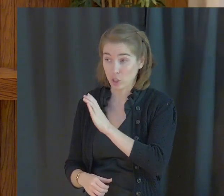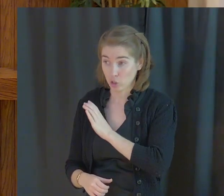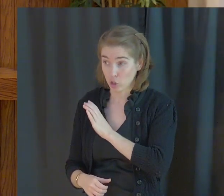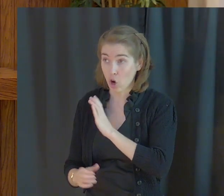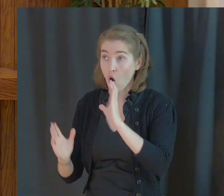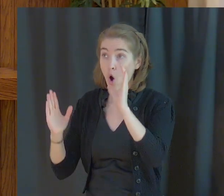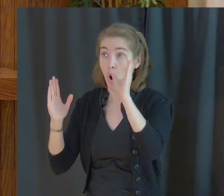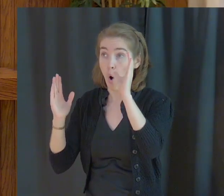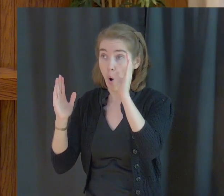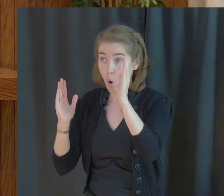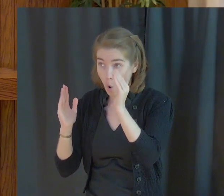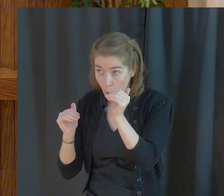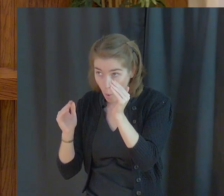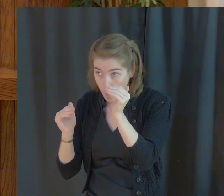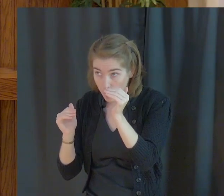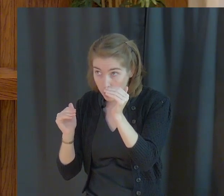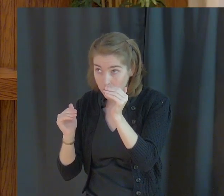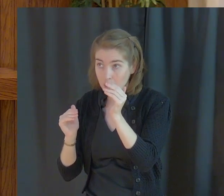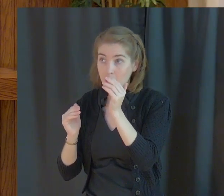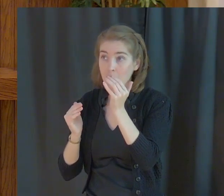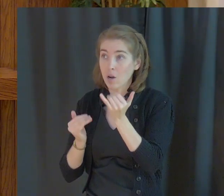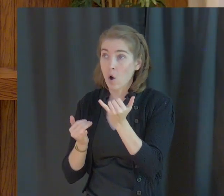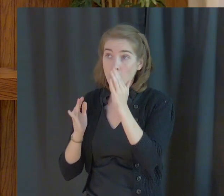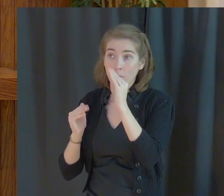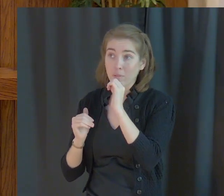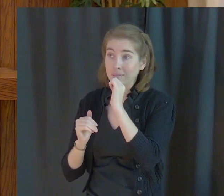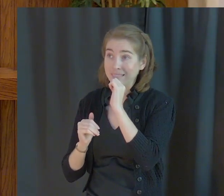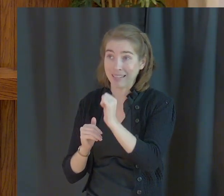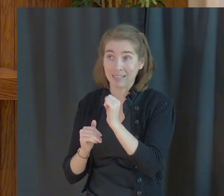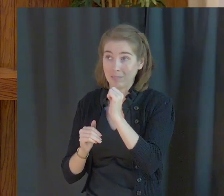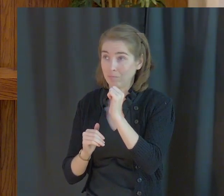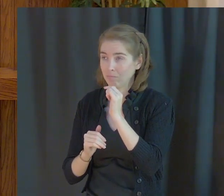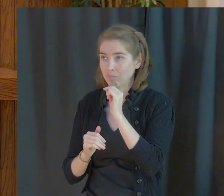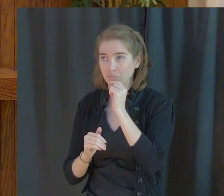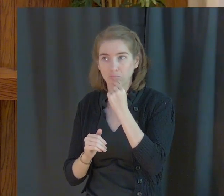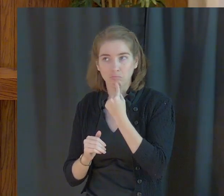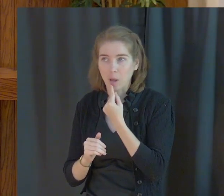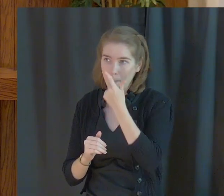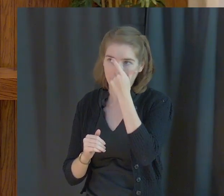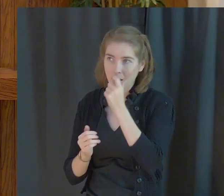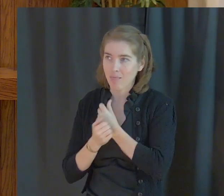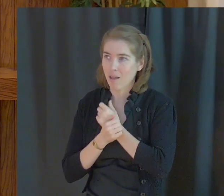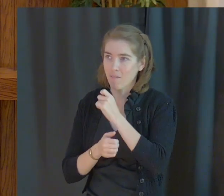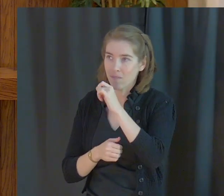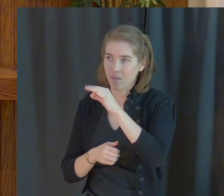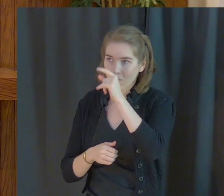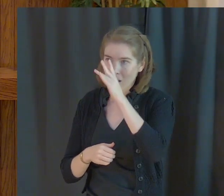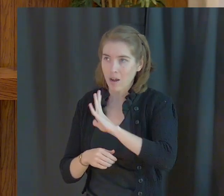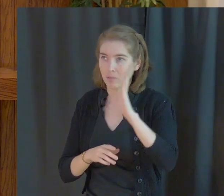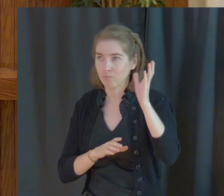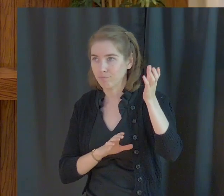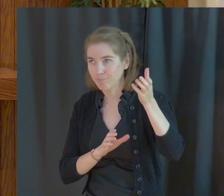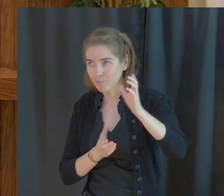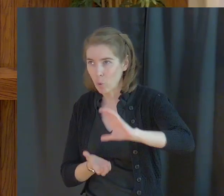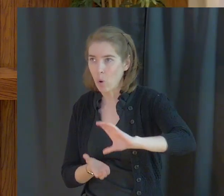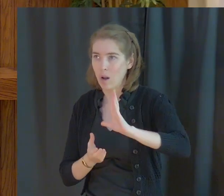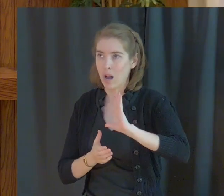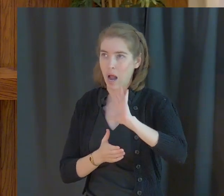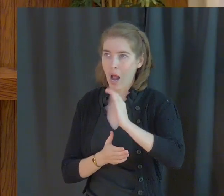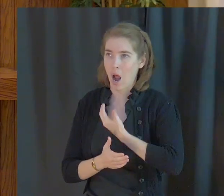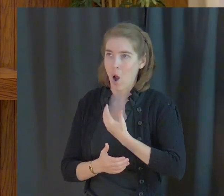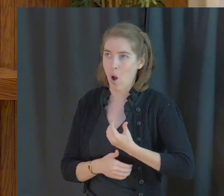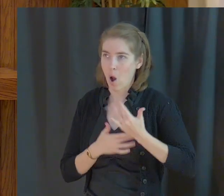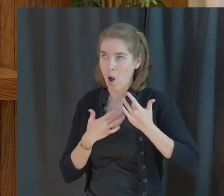character, hope. Now hope does not disappoint because the love of God has been poured out in our